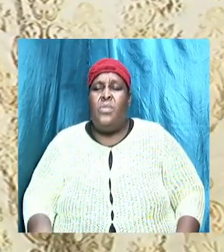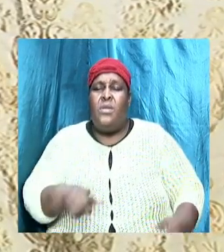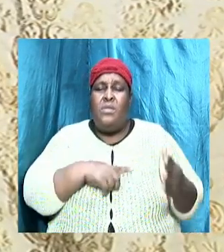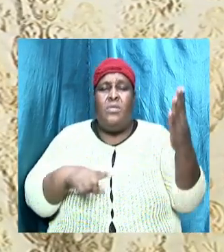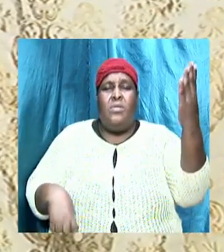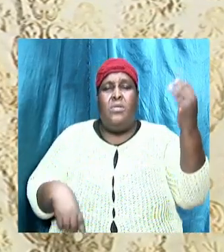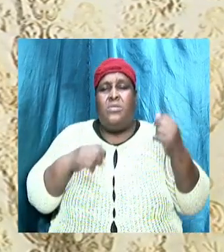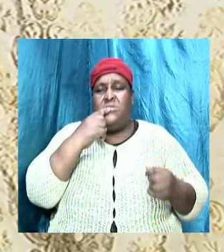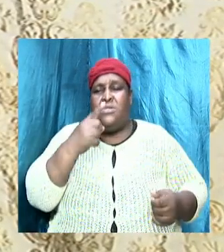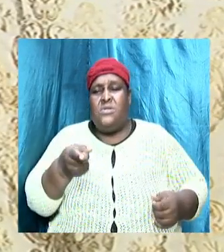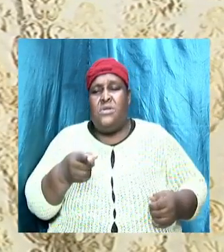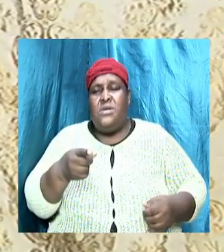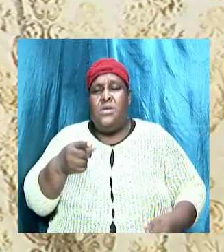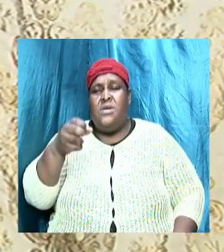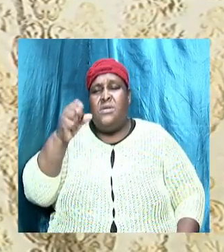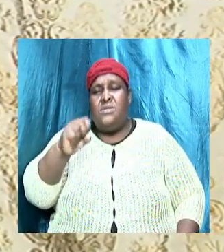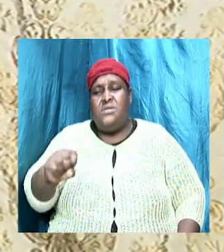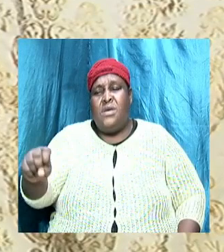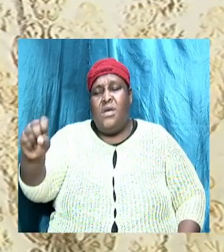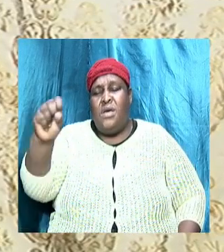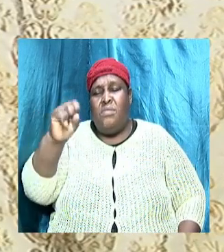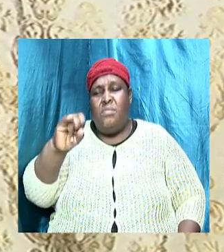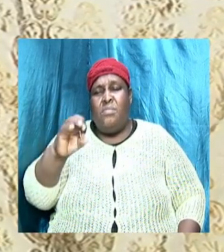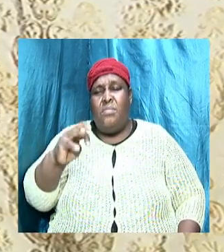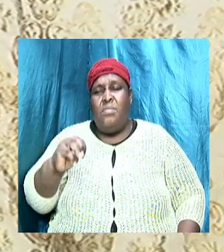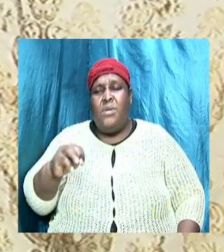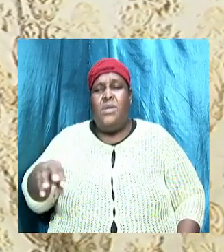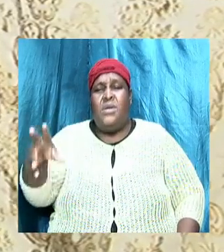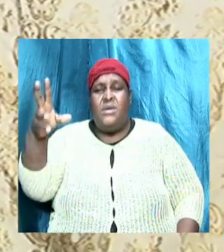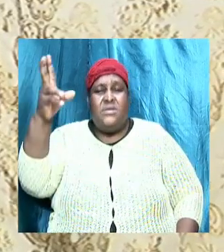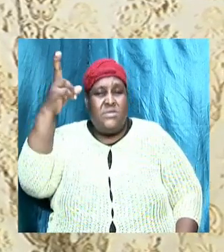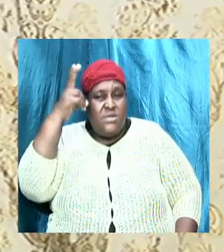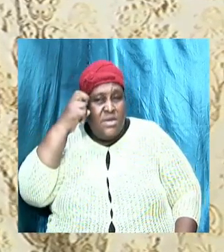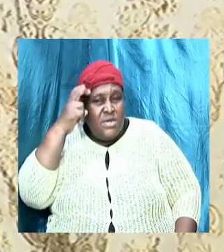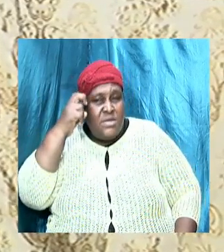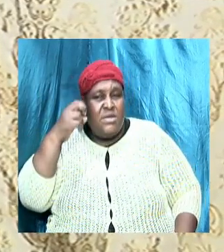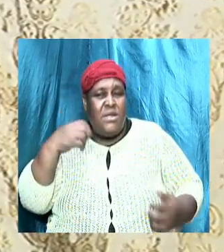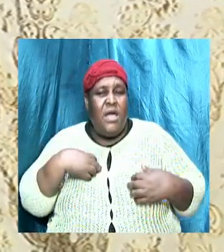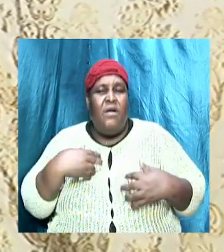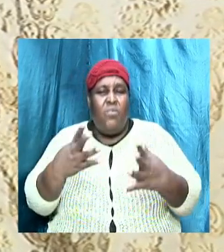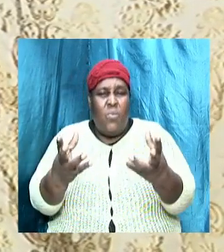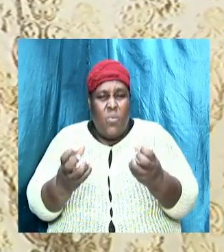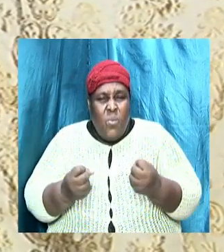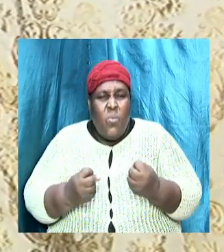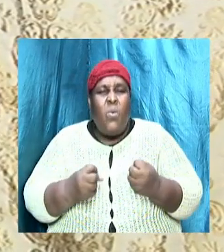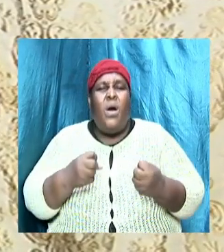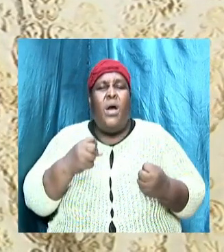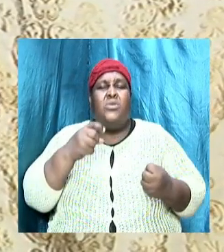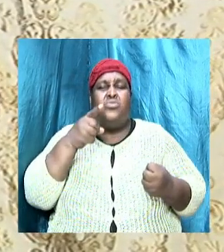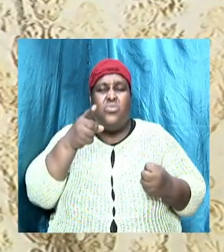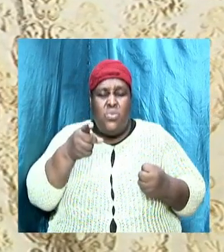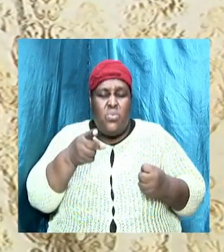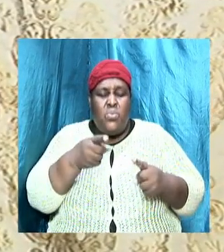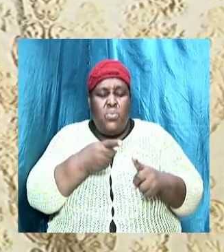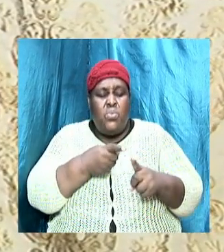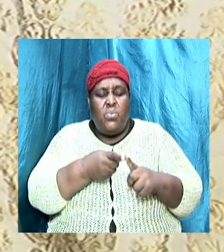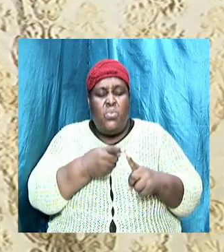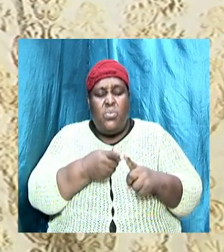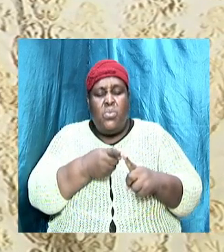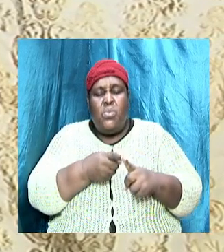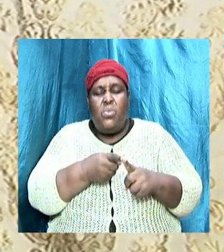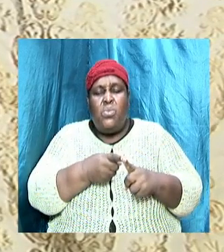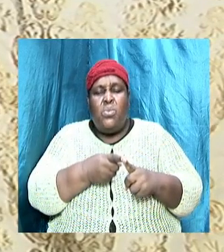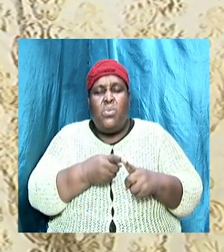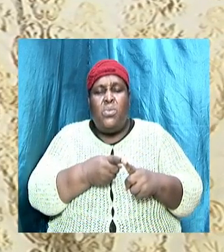said, Simon, Simon, behold, Satan had desire to sift you as wheat,